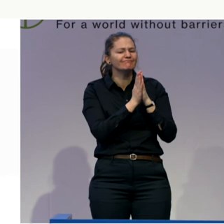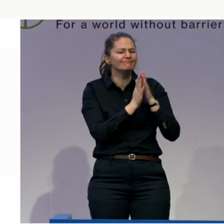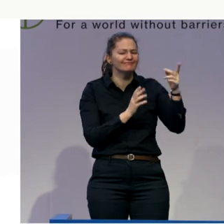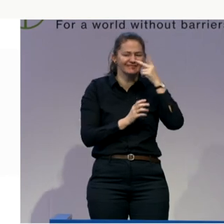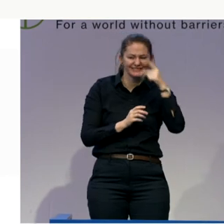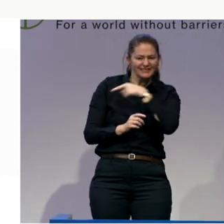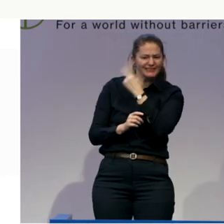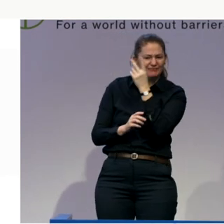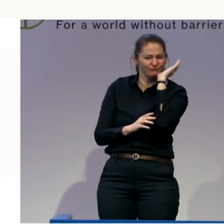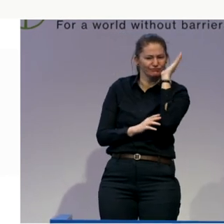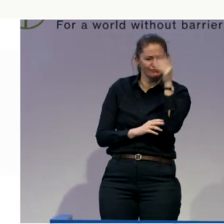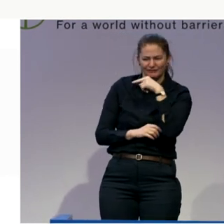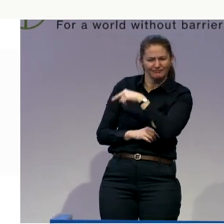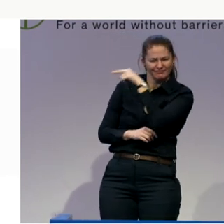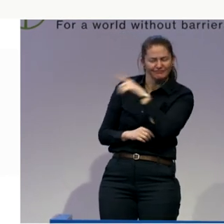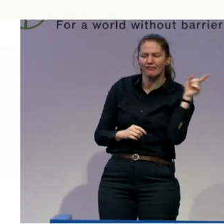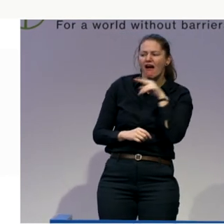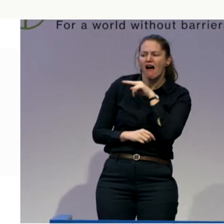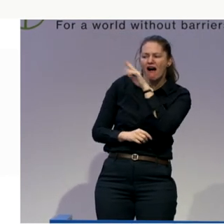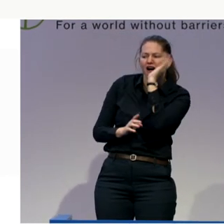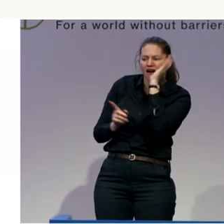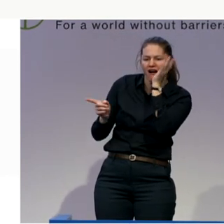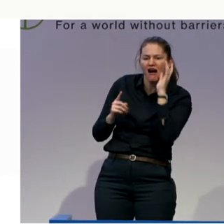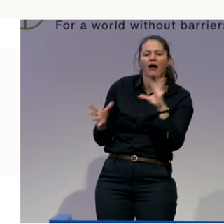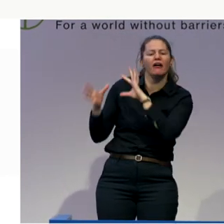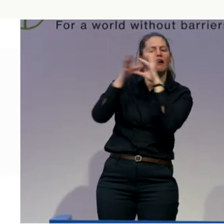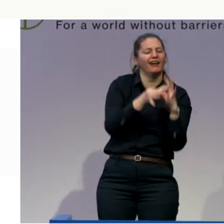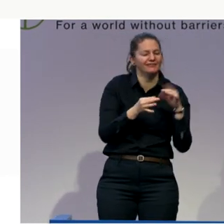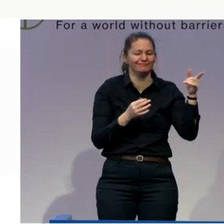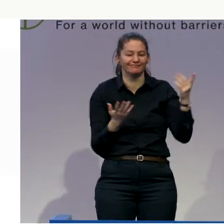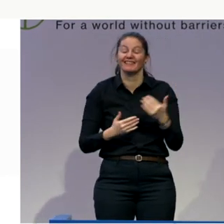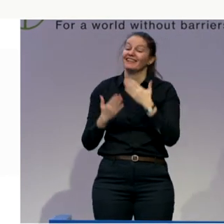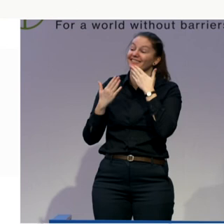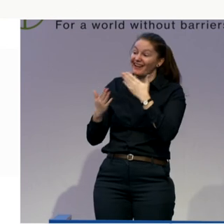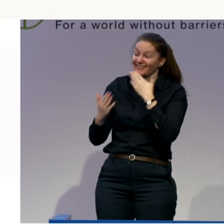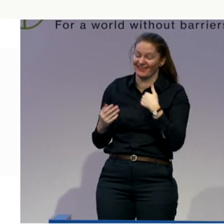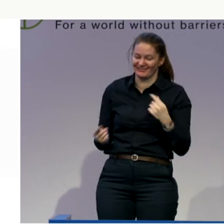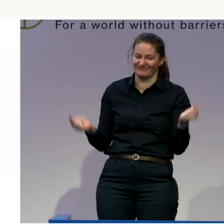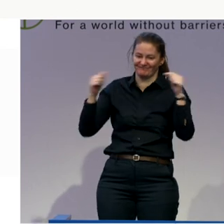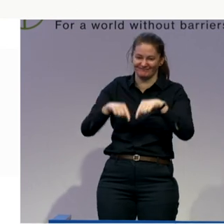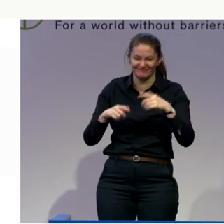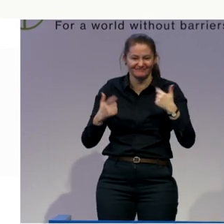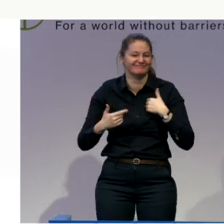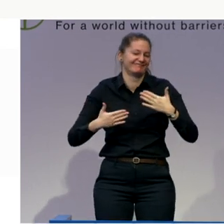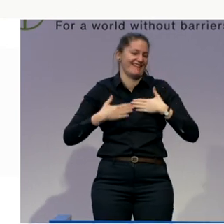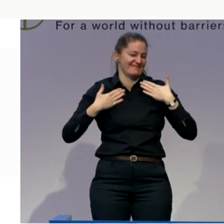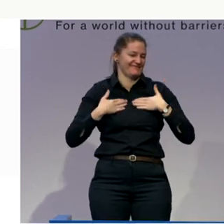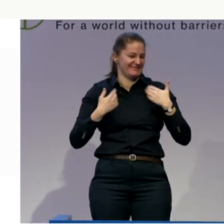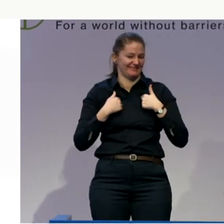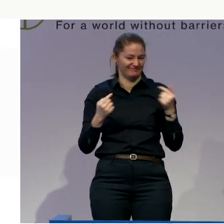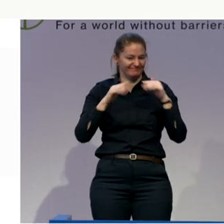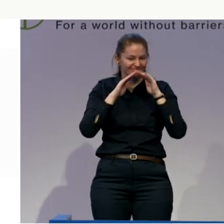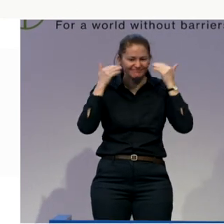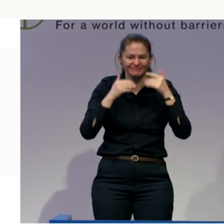Yes, of course. Thank you for having me here, Tom. and thank you for the people who have done a fantastic job organizing